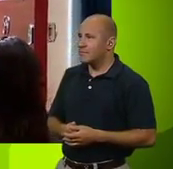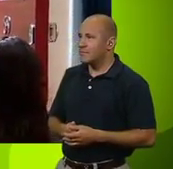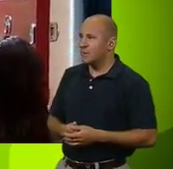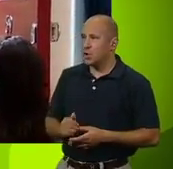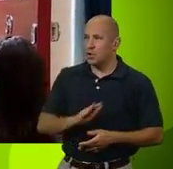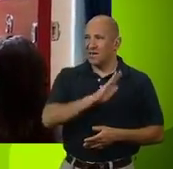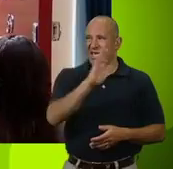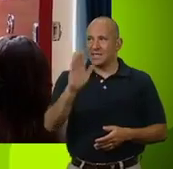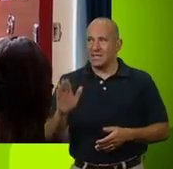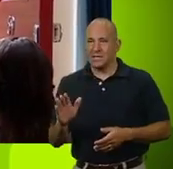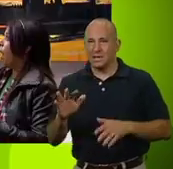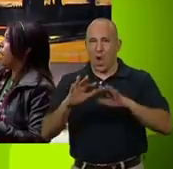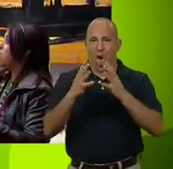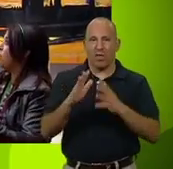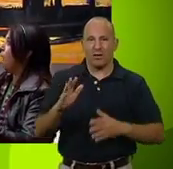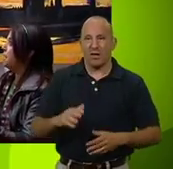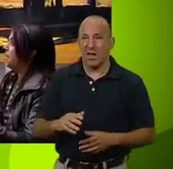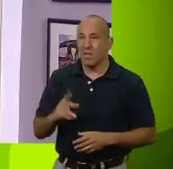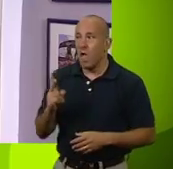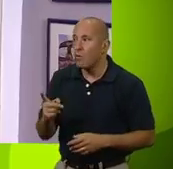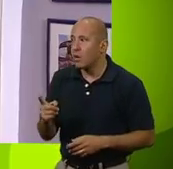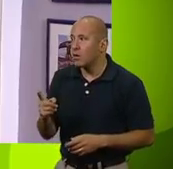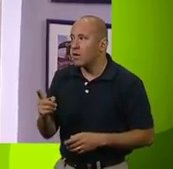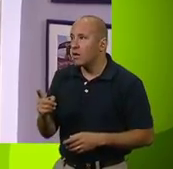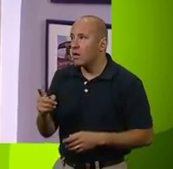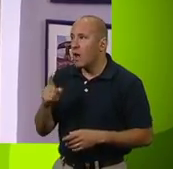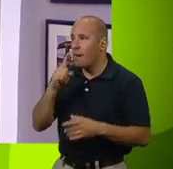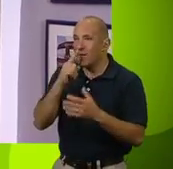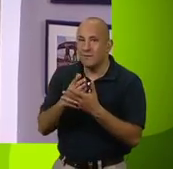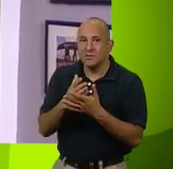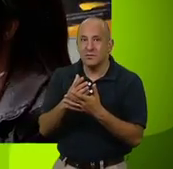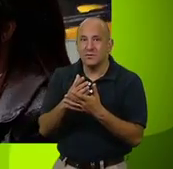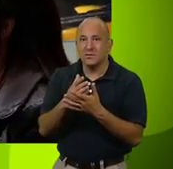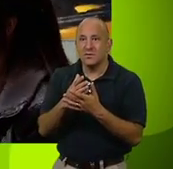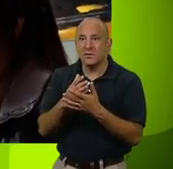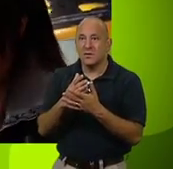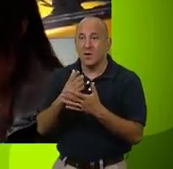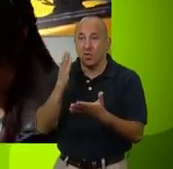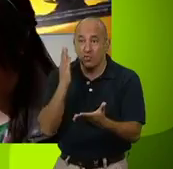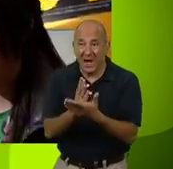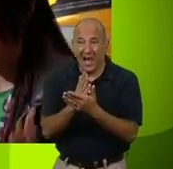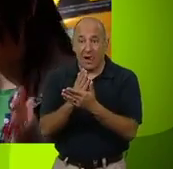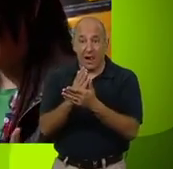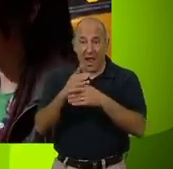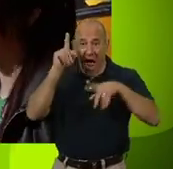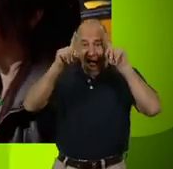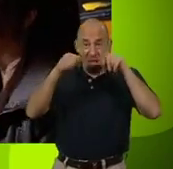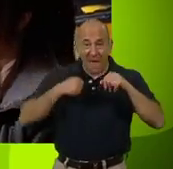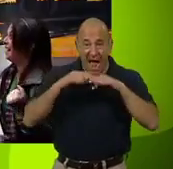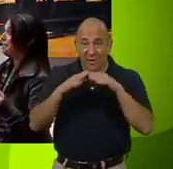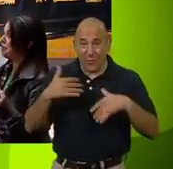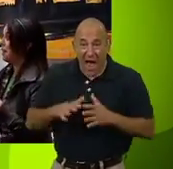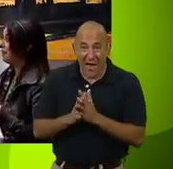Greetings. Earthlings. Another one? I can't believe it! A real-life alien in my house! This is amazing!